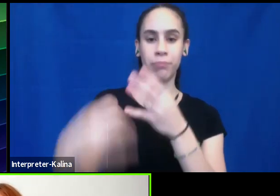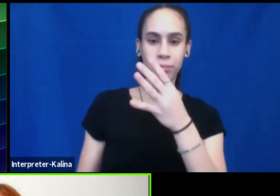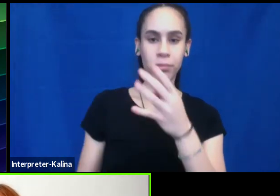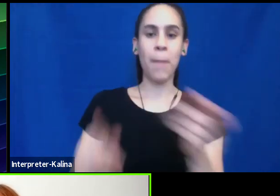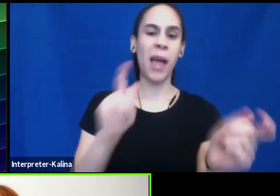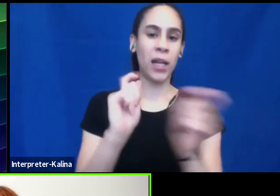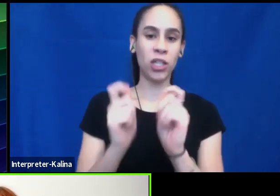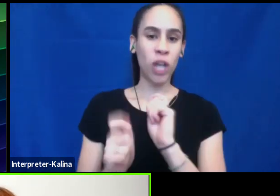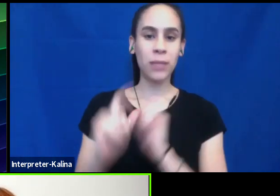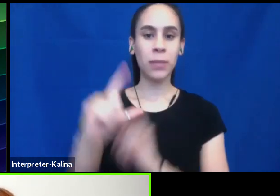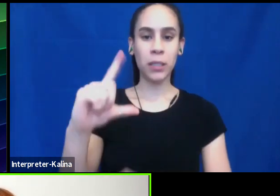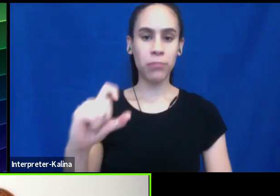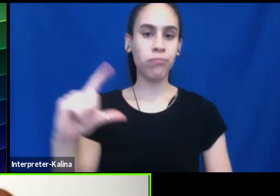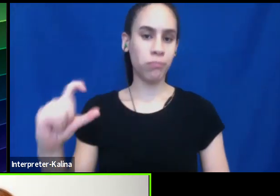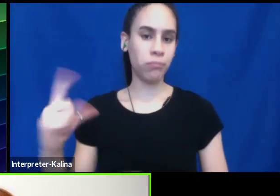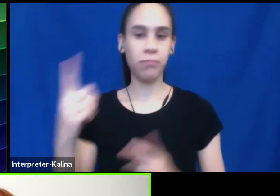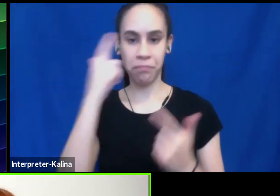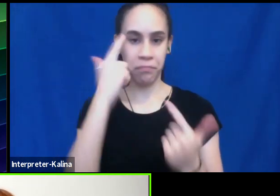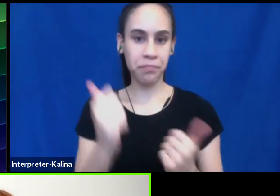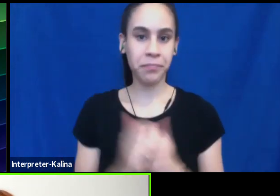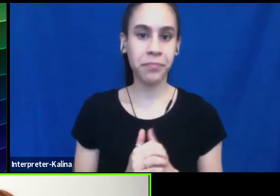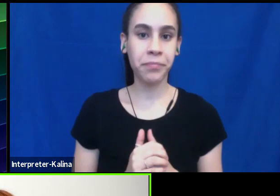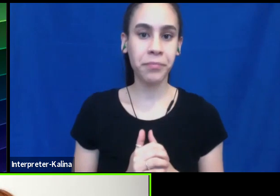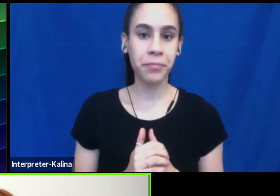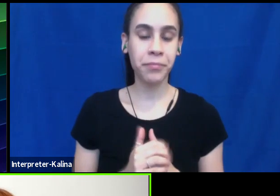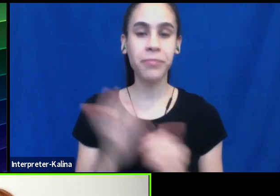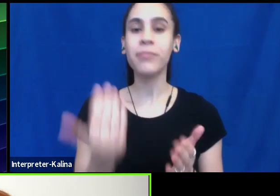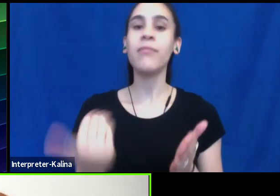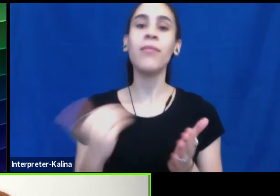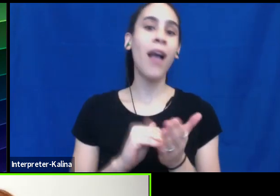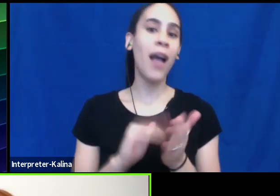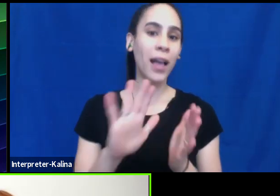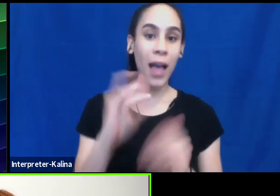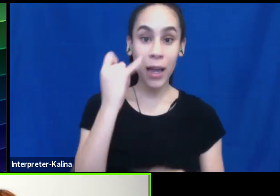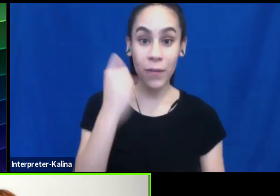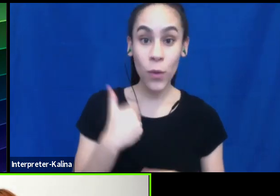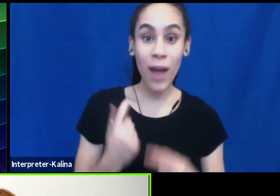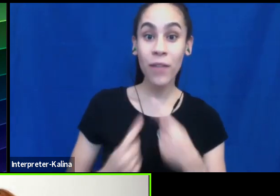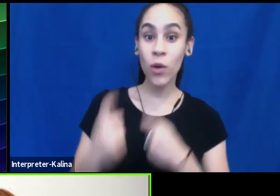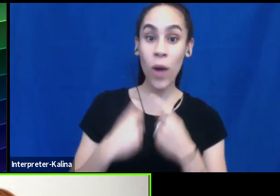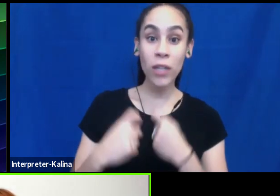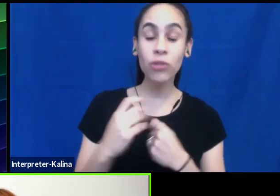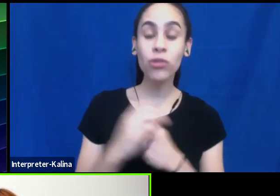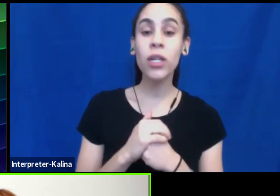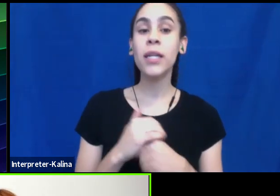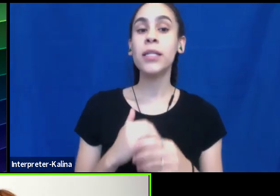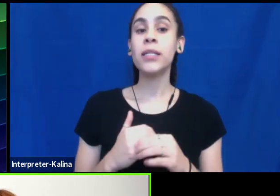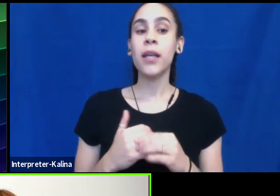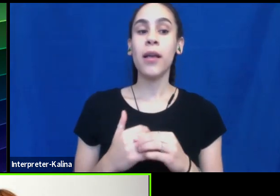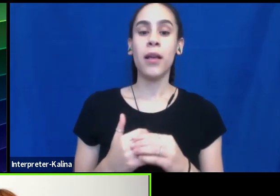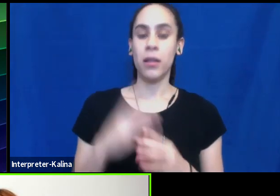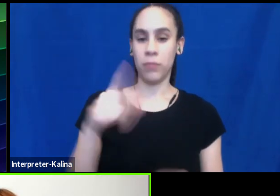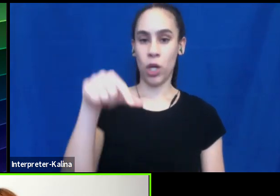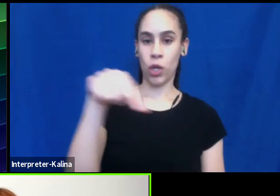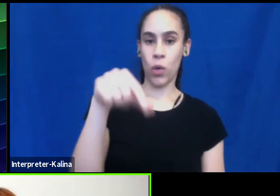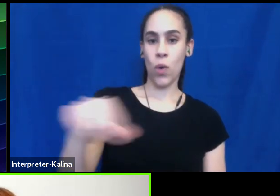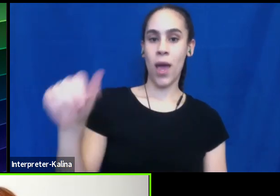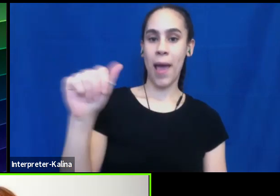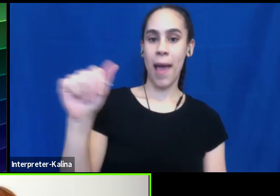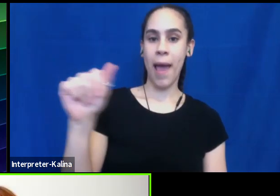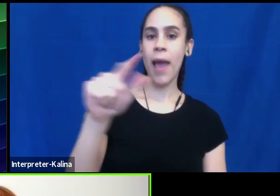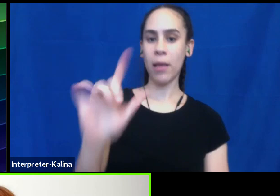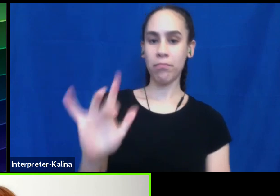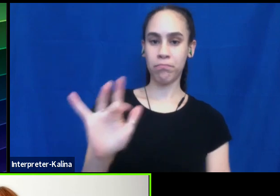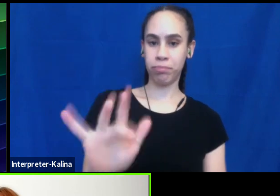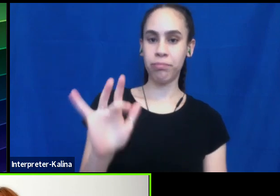there as well. And yeah, again, if you have questions specifically, the Q&A function down at the bottom of